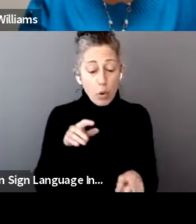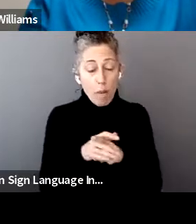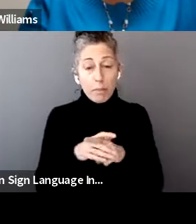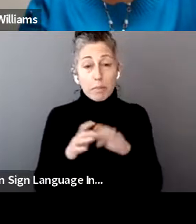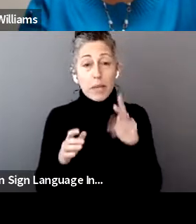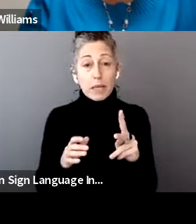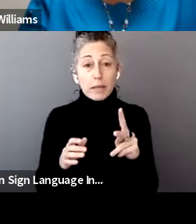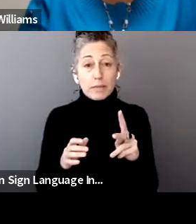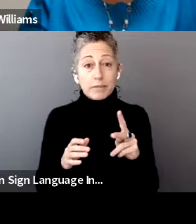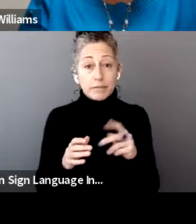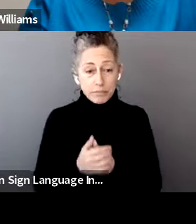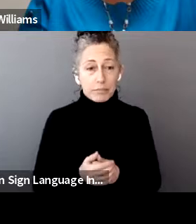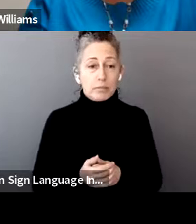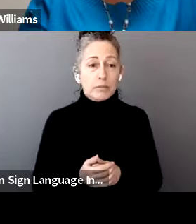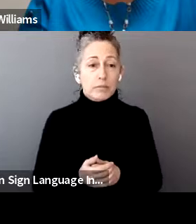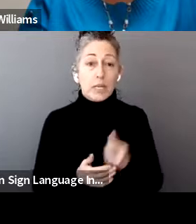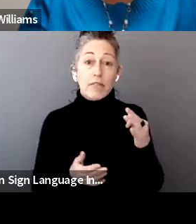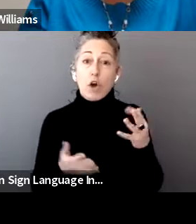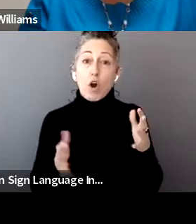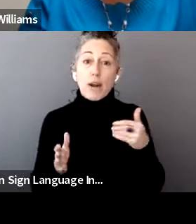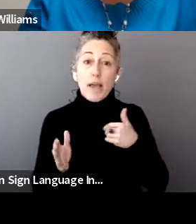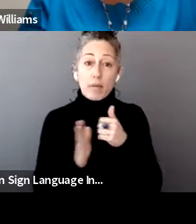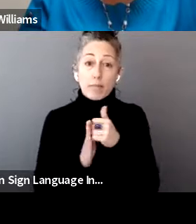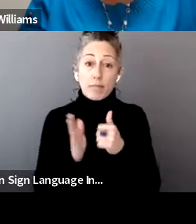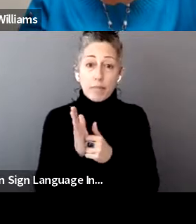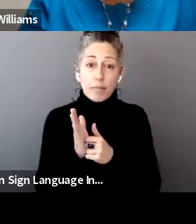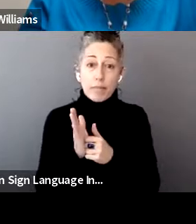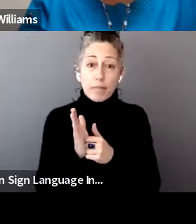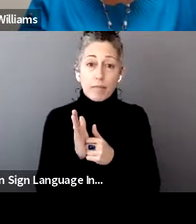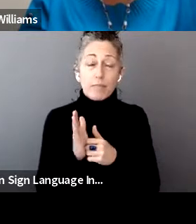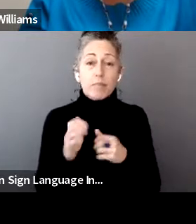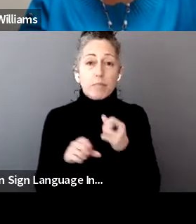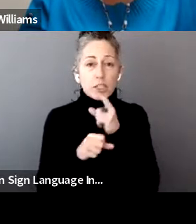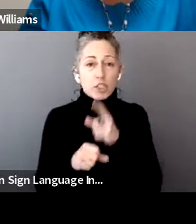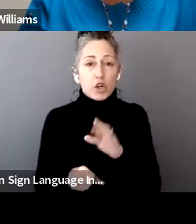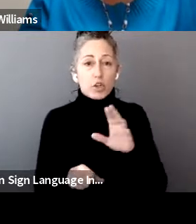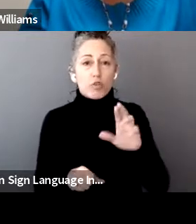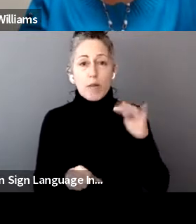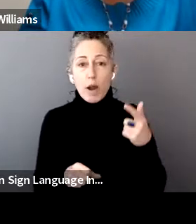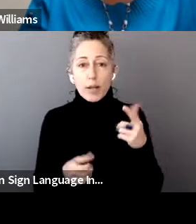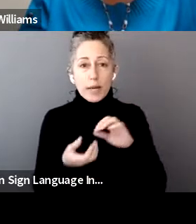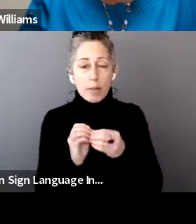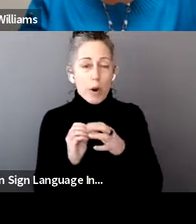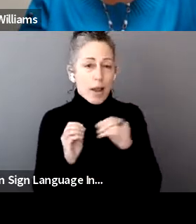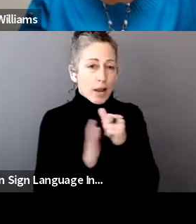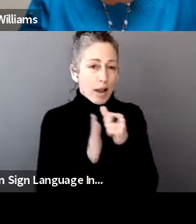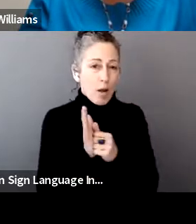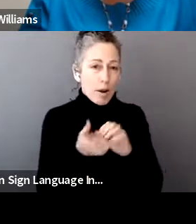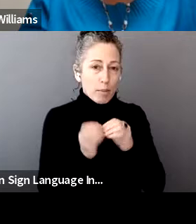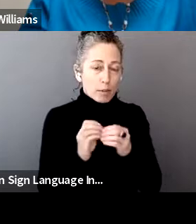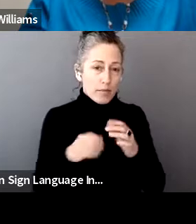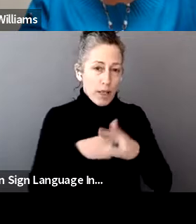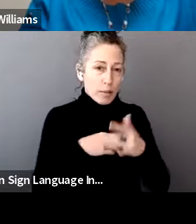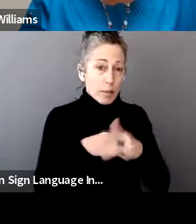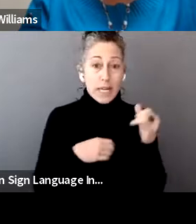for free. If you already have a bank account, have your account number and your routing number ready when you file your taxes. But if you need a